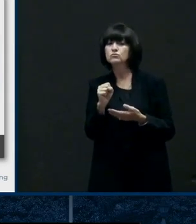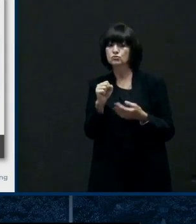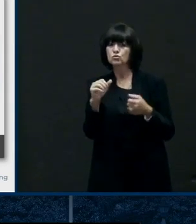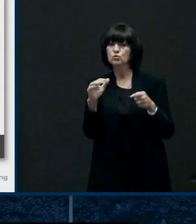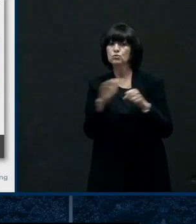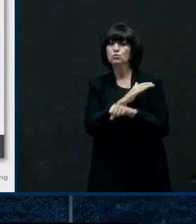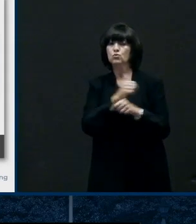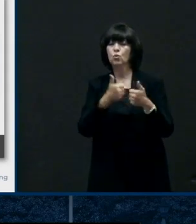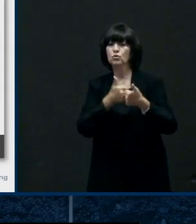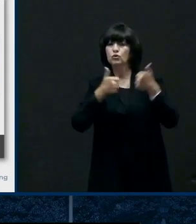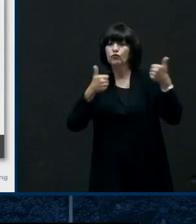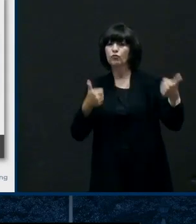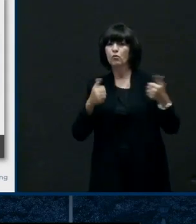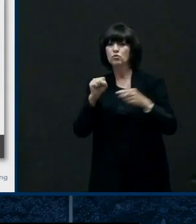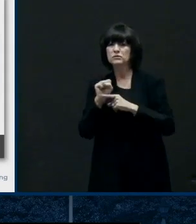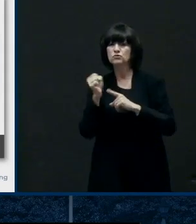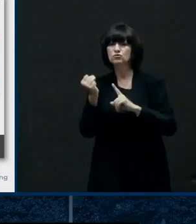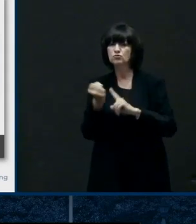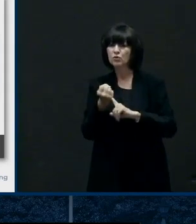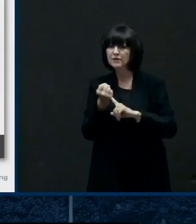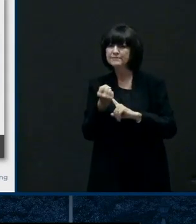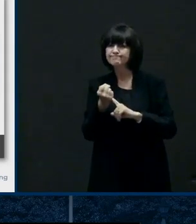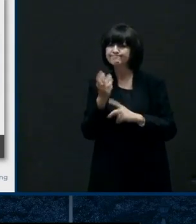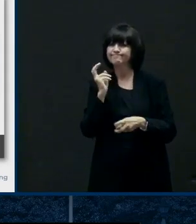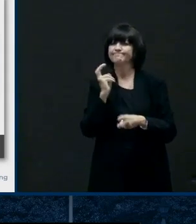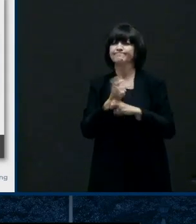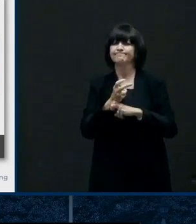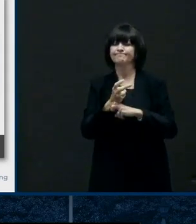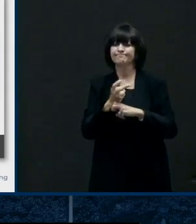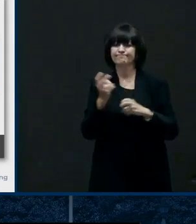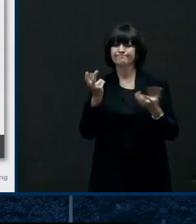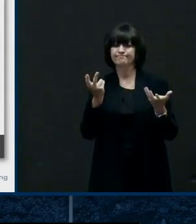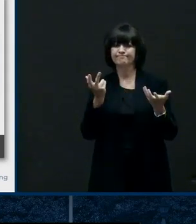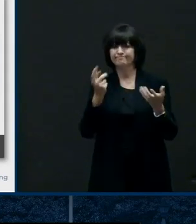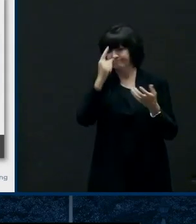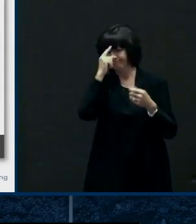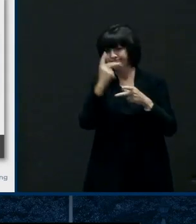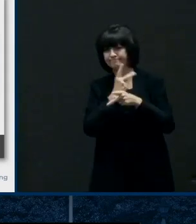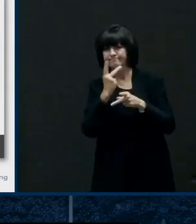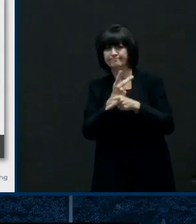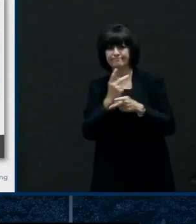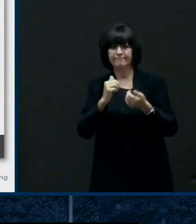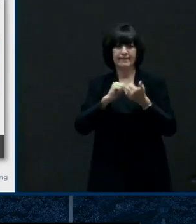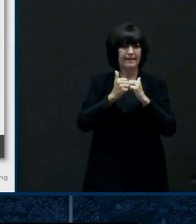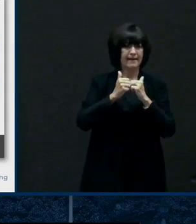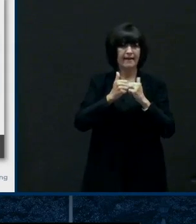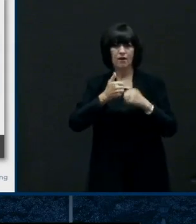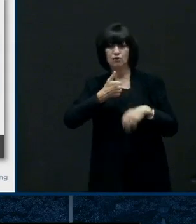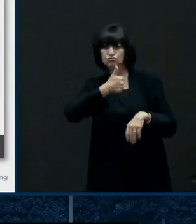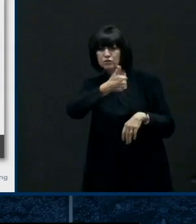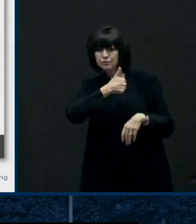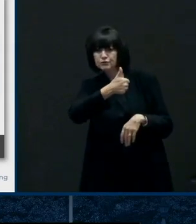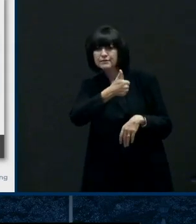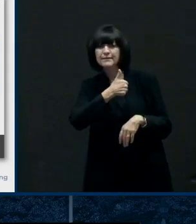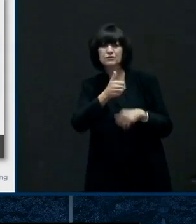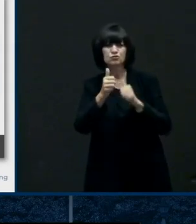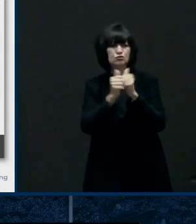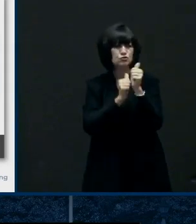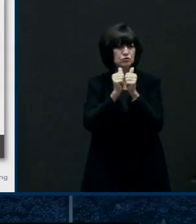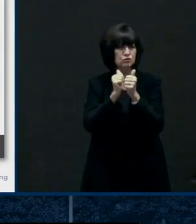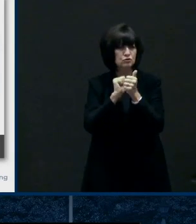situation and uh and given the the situation on the ground and the need for transportation and all the logistics